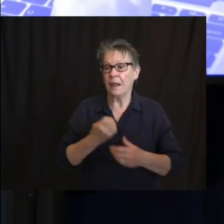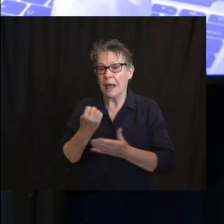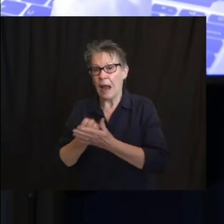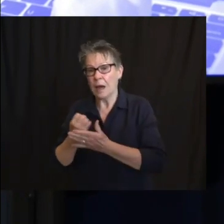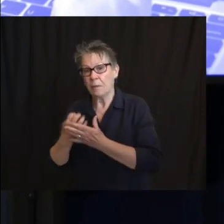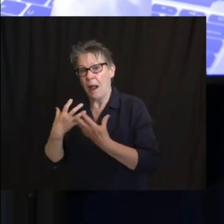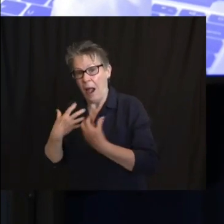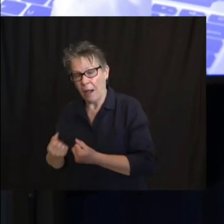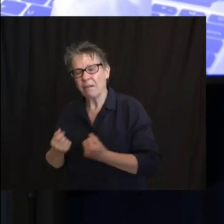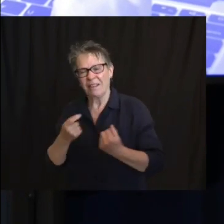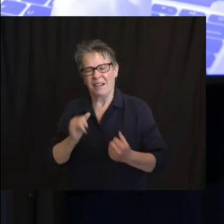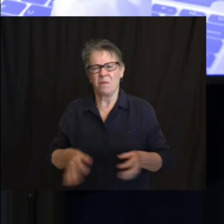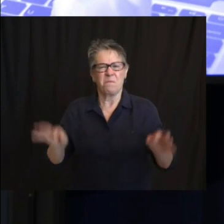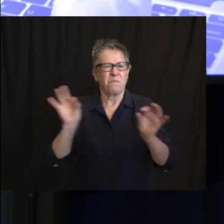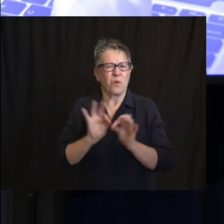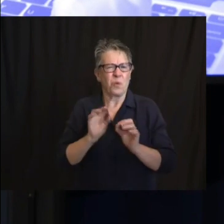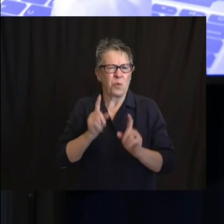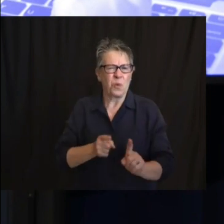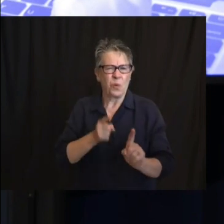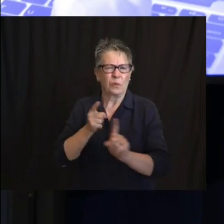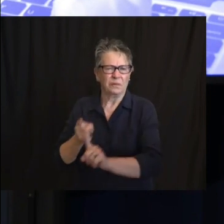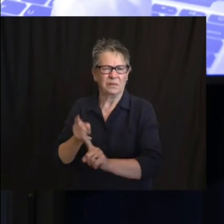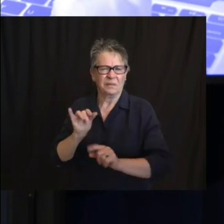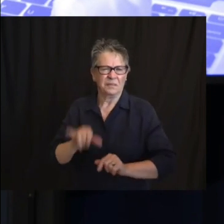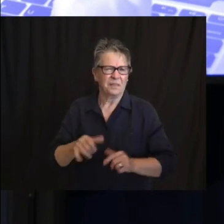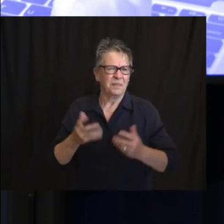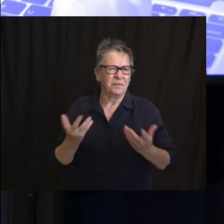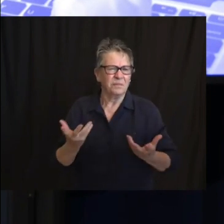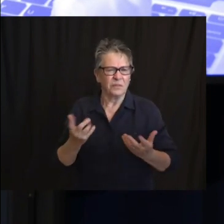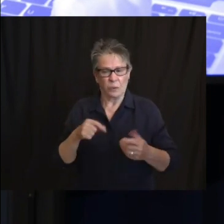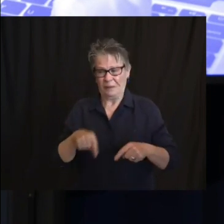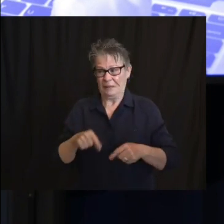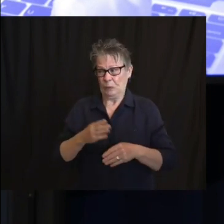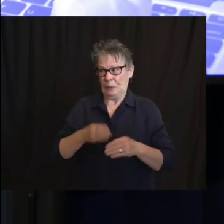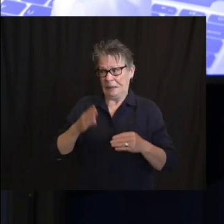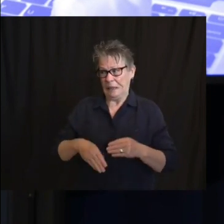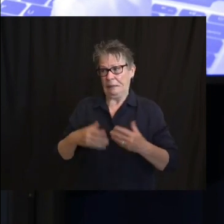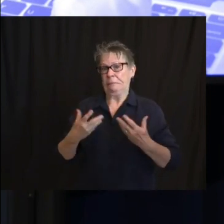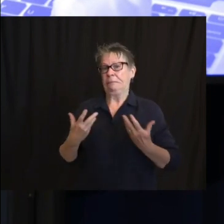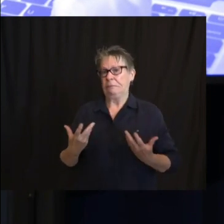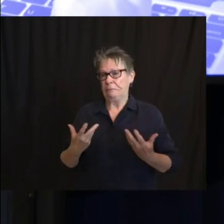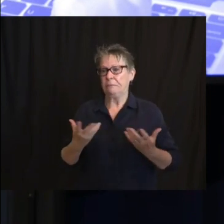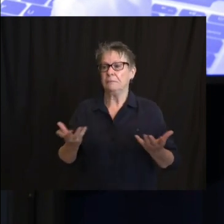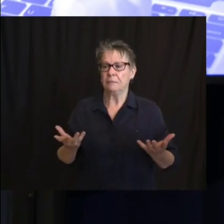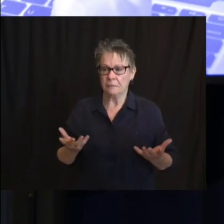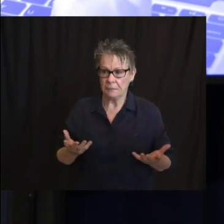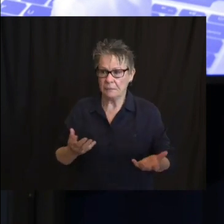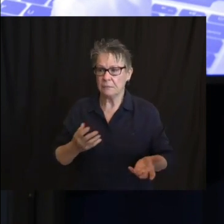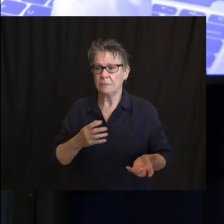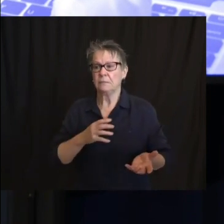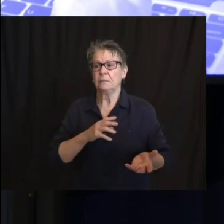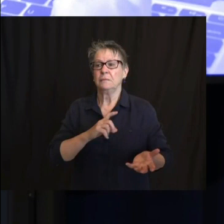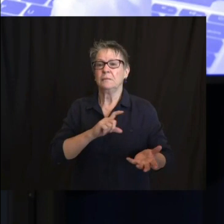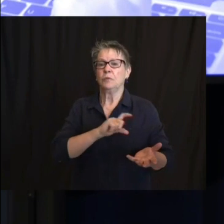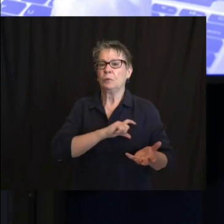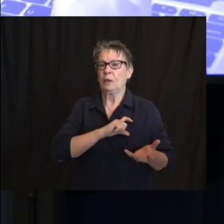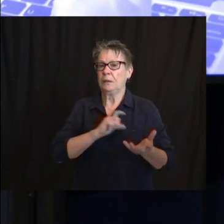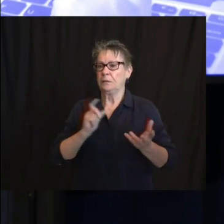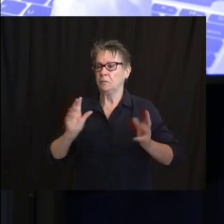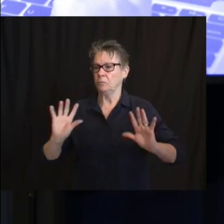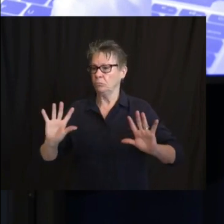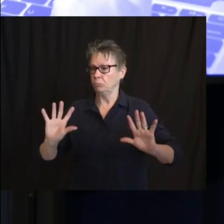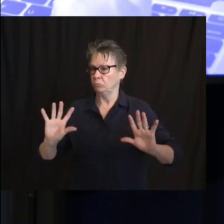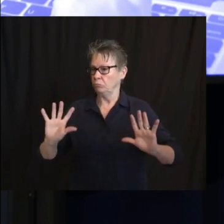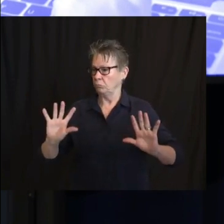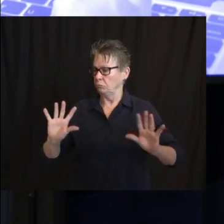law enforcement constantly exercising discretion, to the governor's point. is,